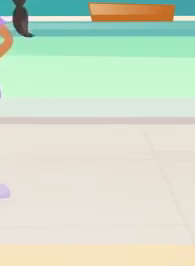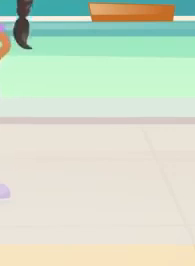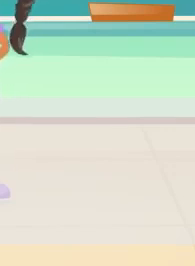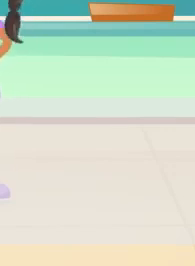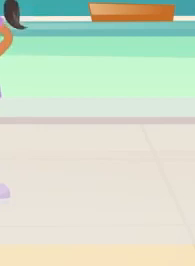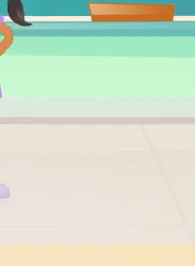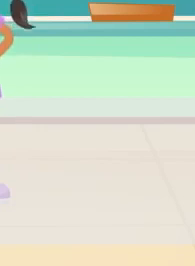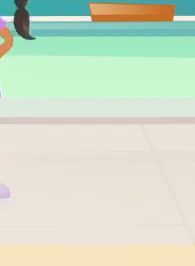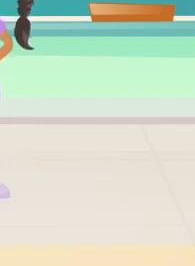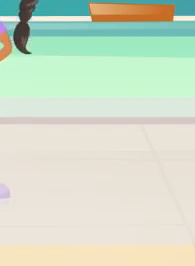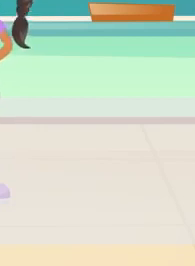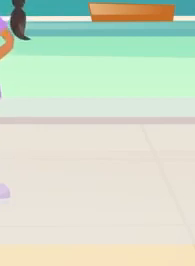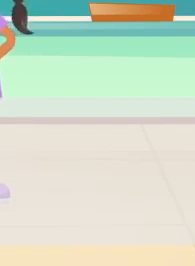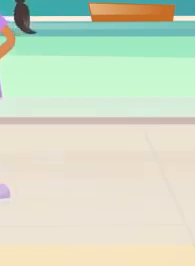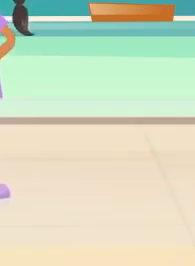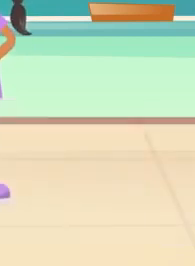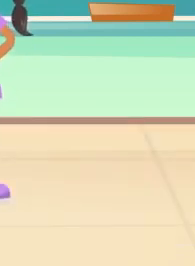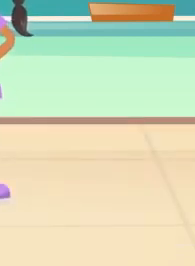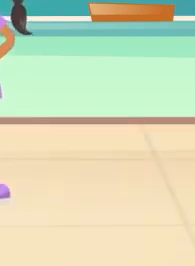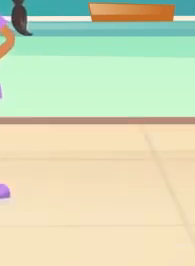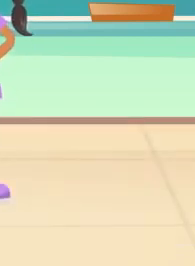around, swimming in the bay.